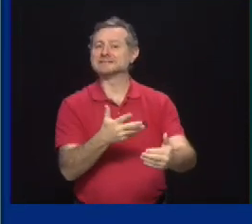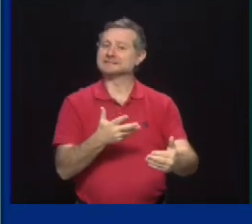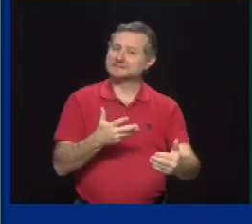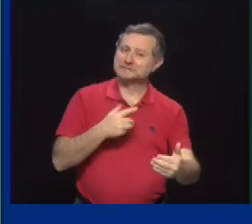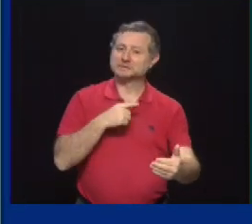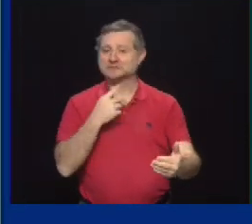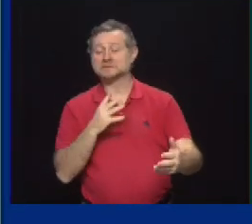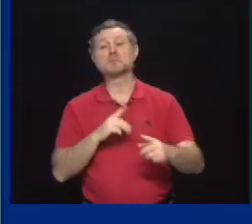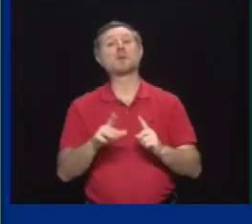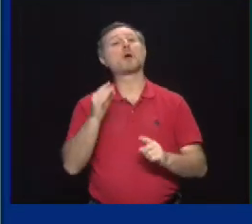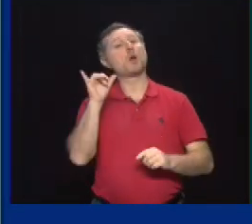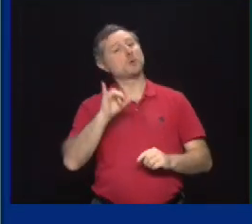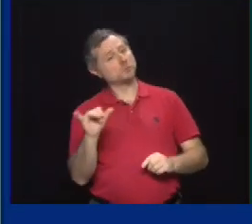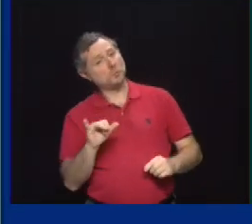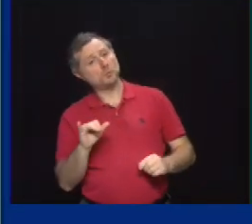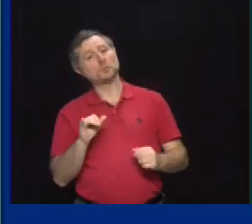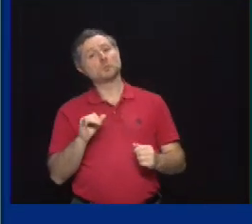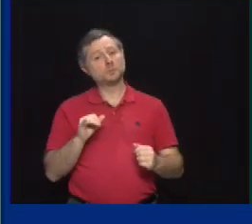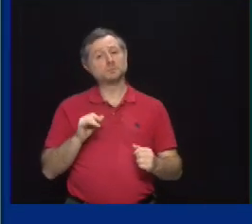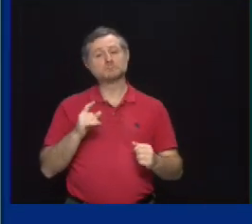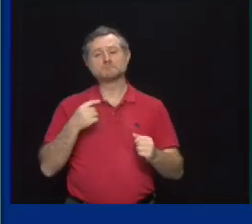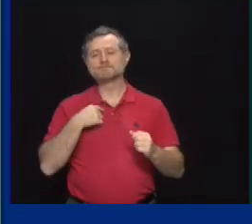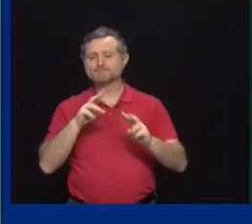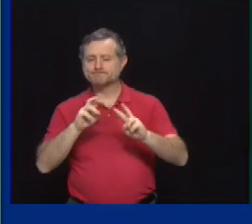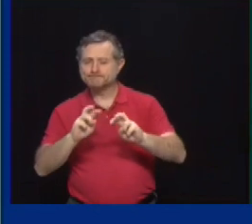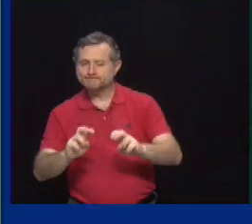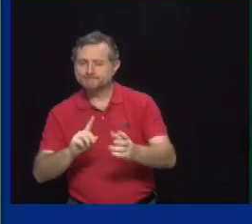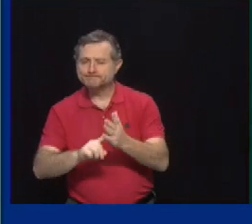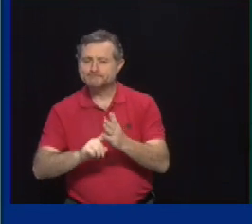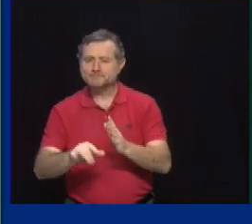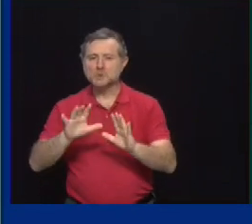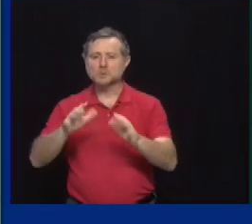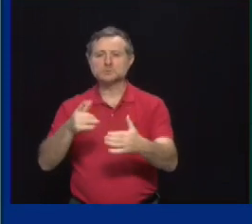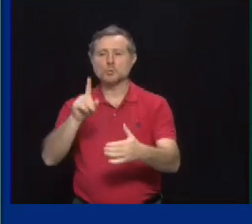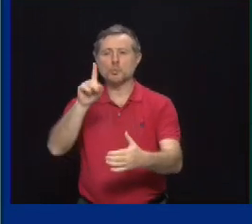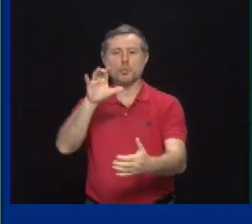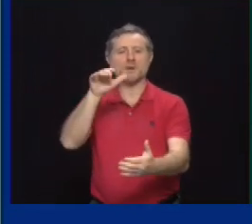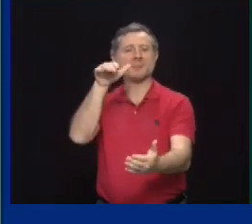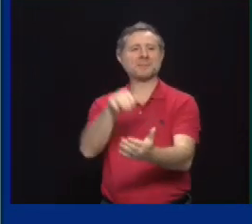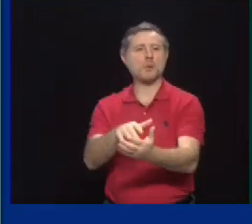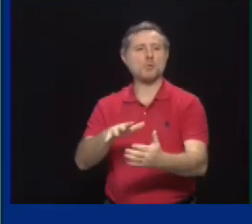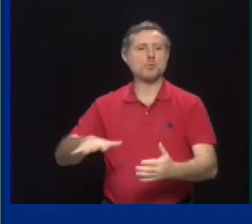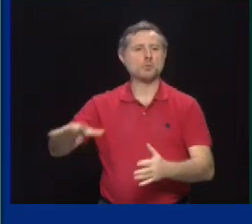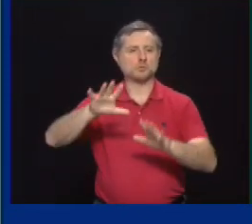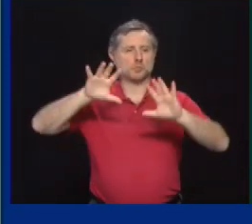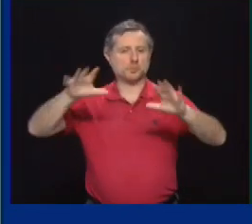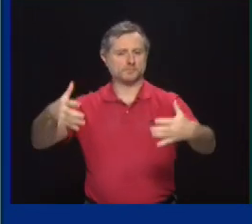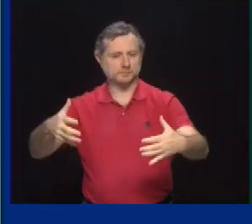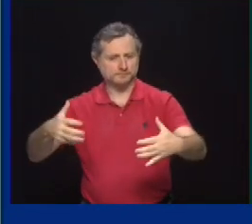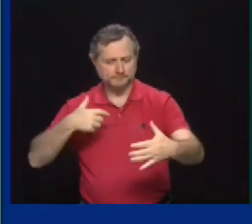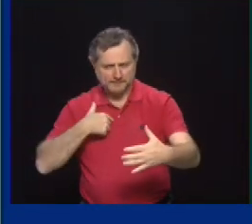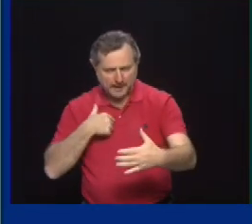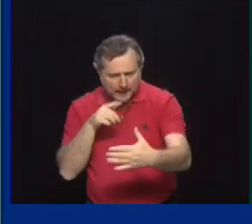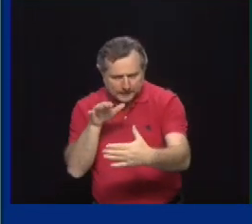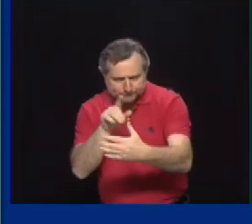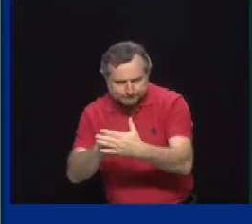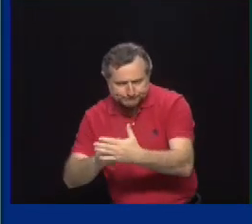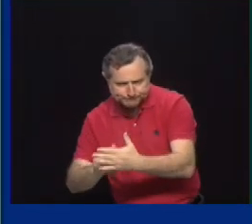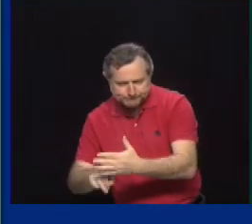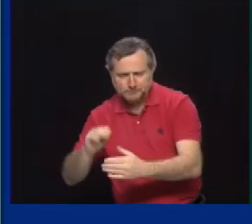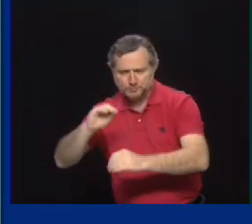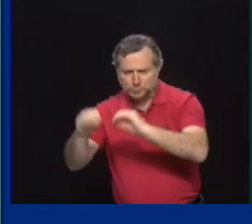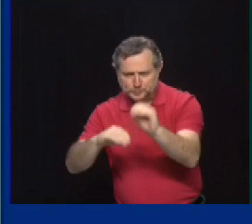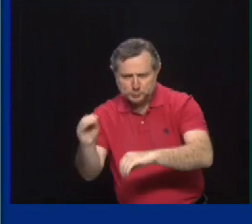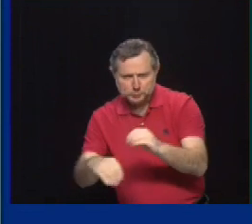per 100,000 updates. So we have, we've dropped dropping.